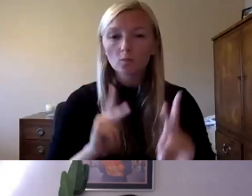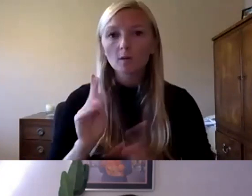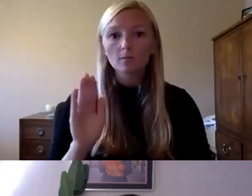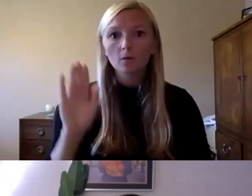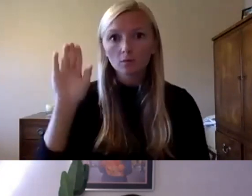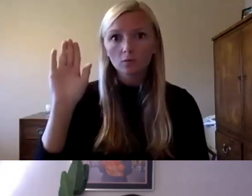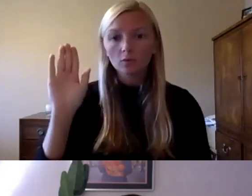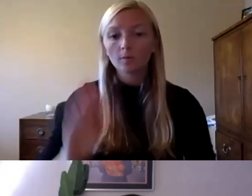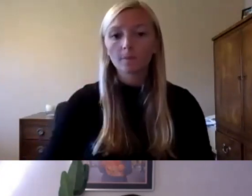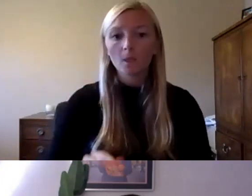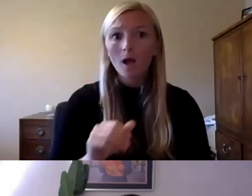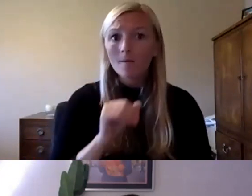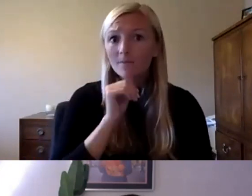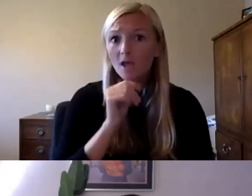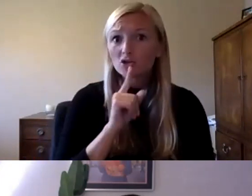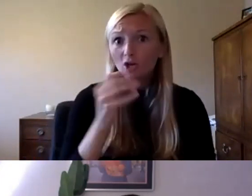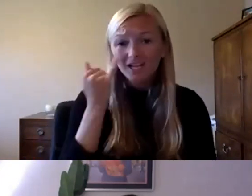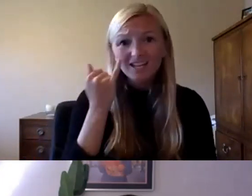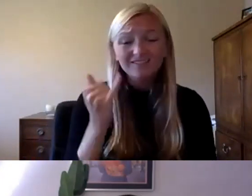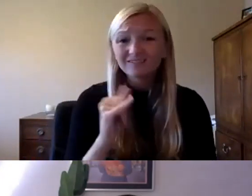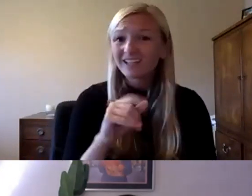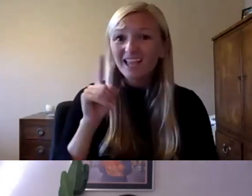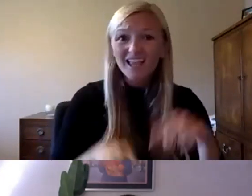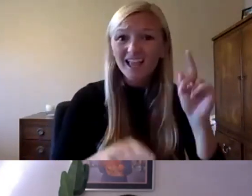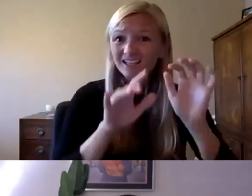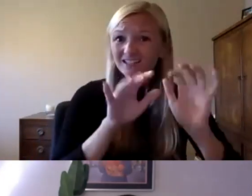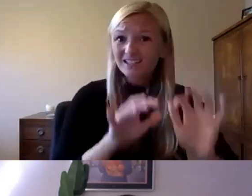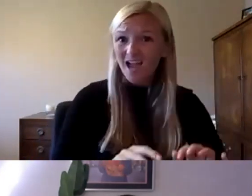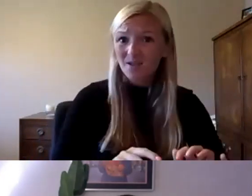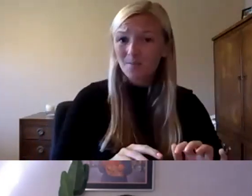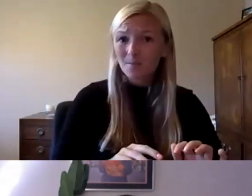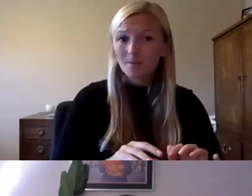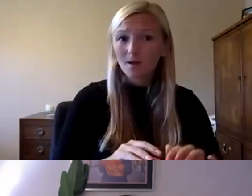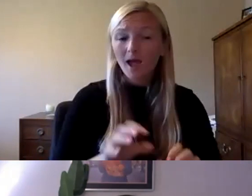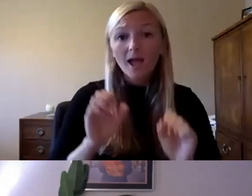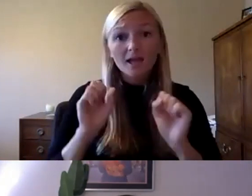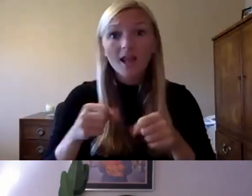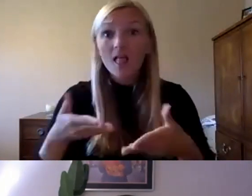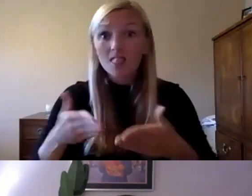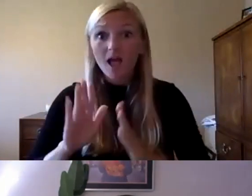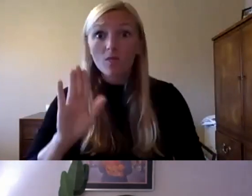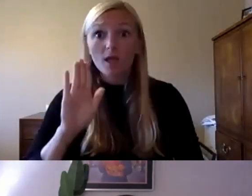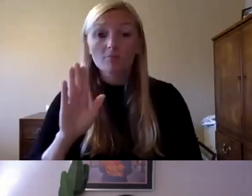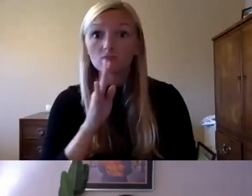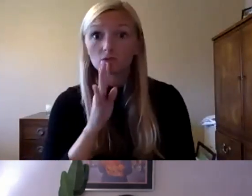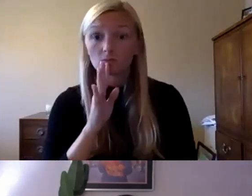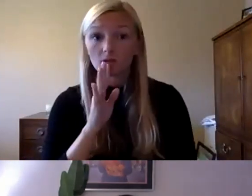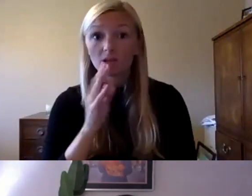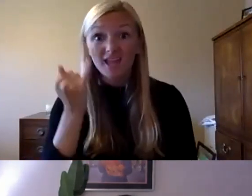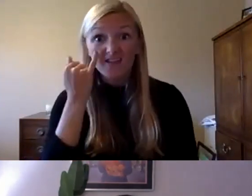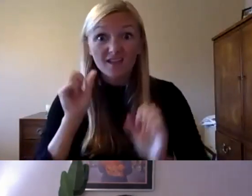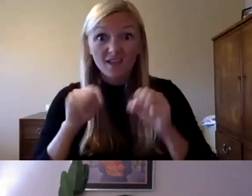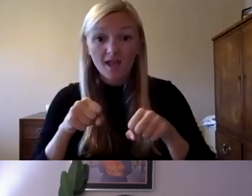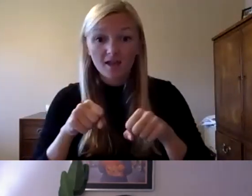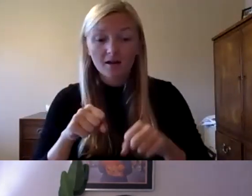hands so i'm not sure if maybe they are not able to type in the question i could just allow them to talk if they can i know